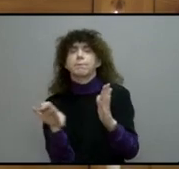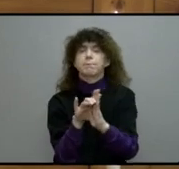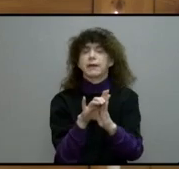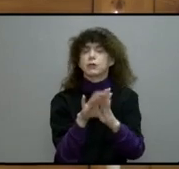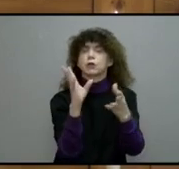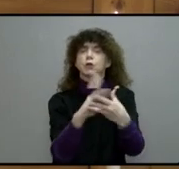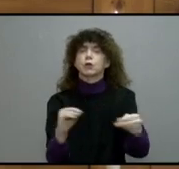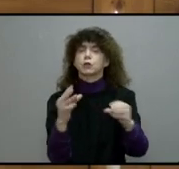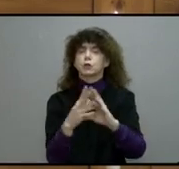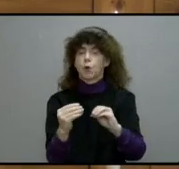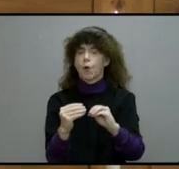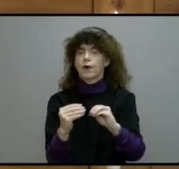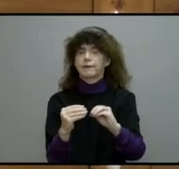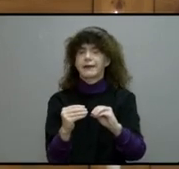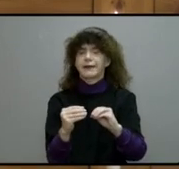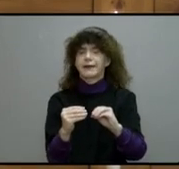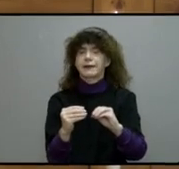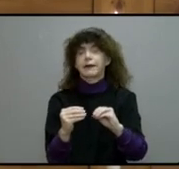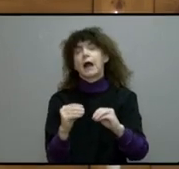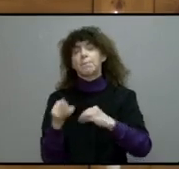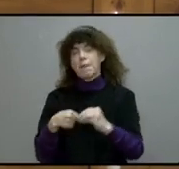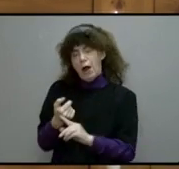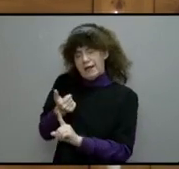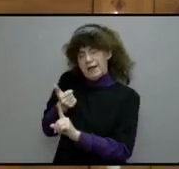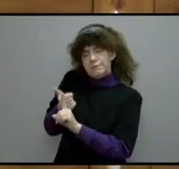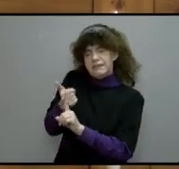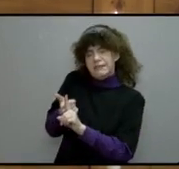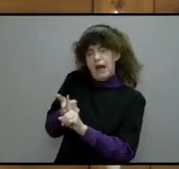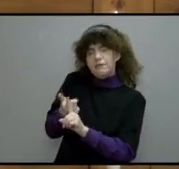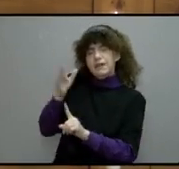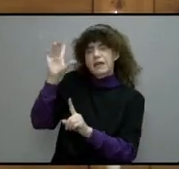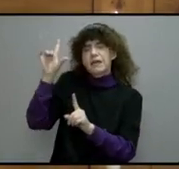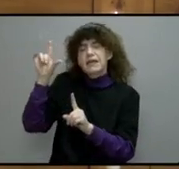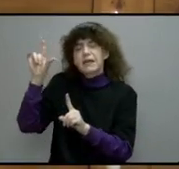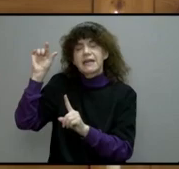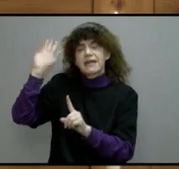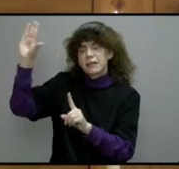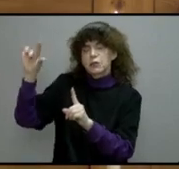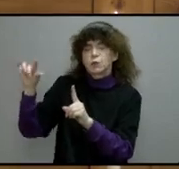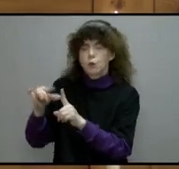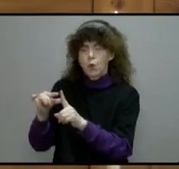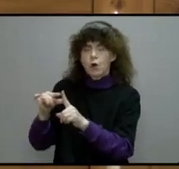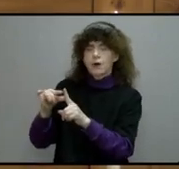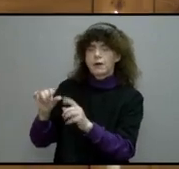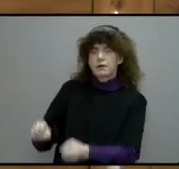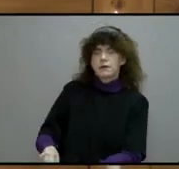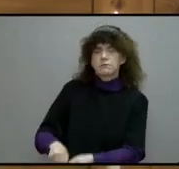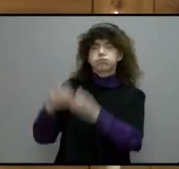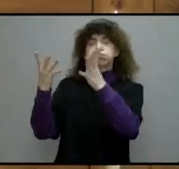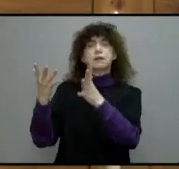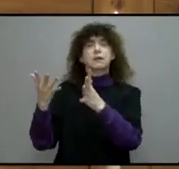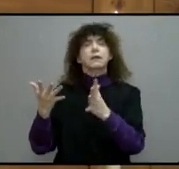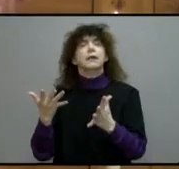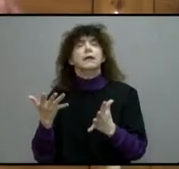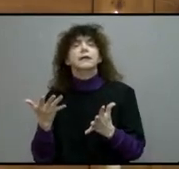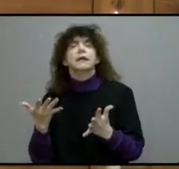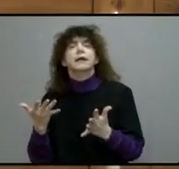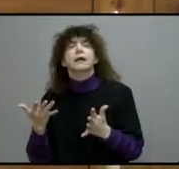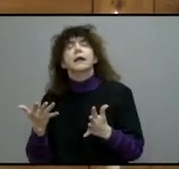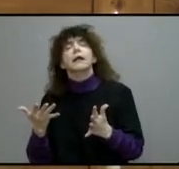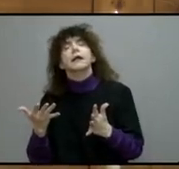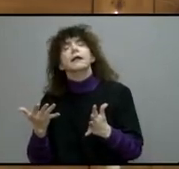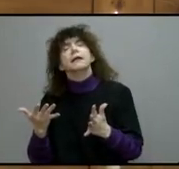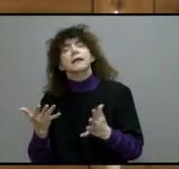of Himself. He takes His word brush and with one sweep gives us an utterance of